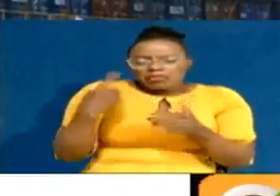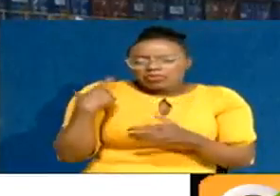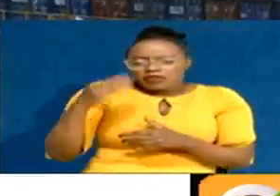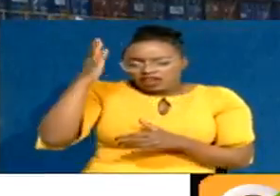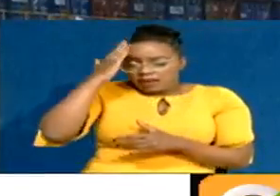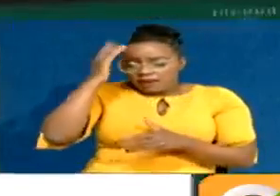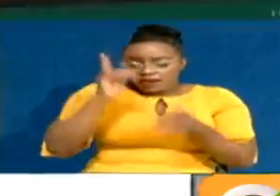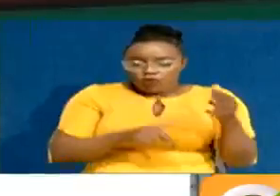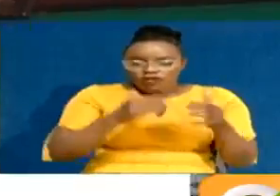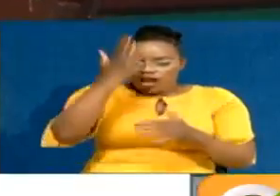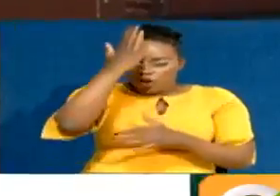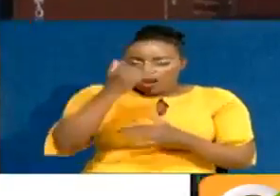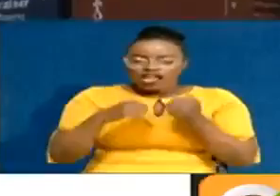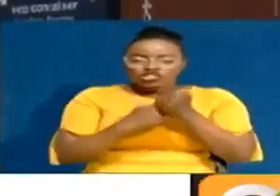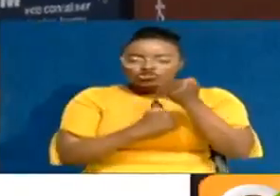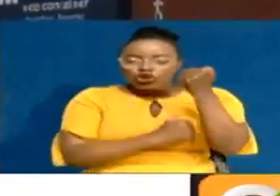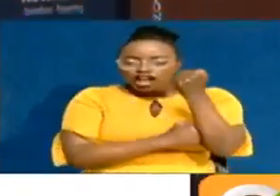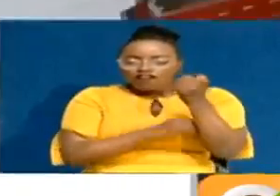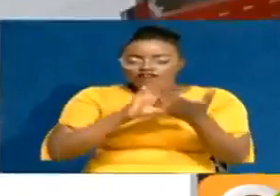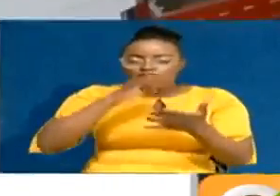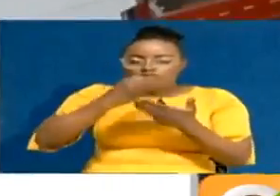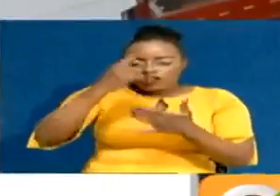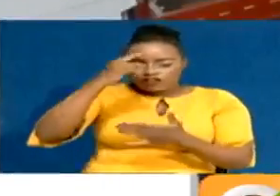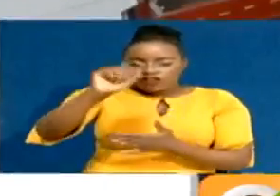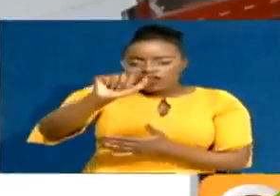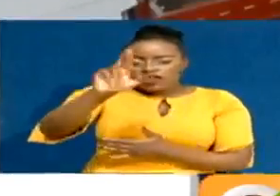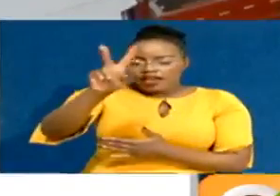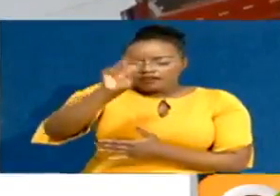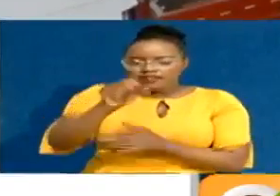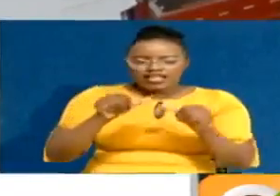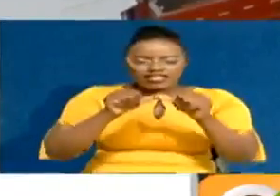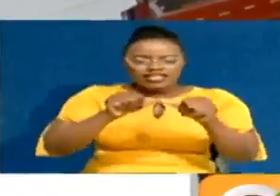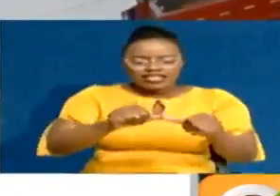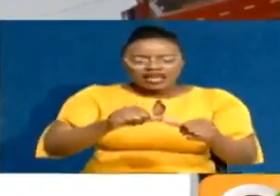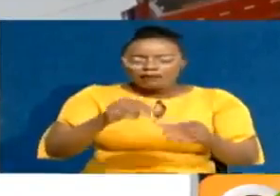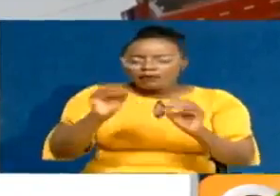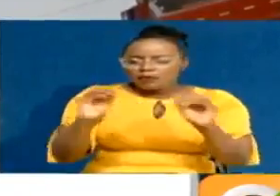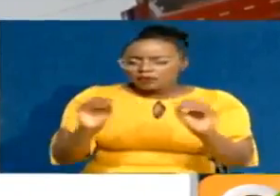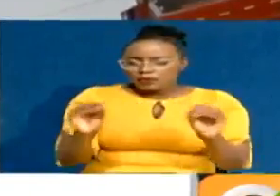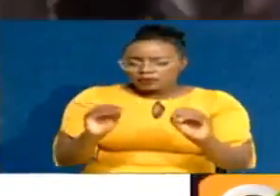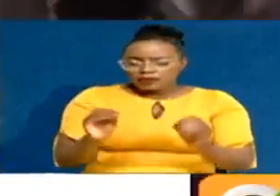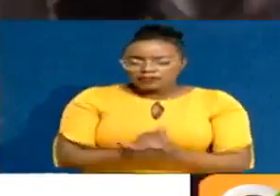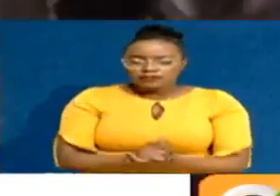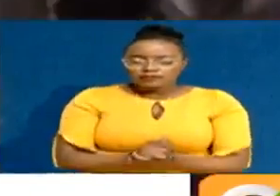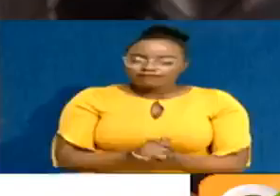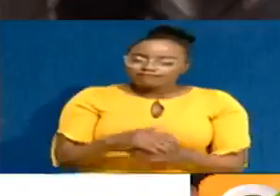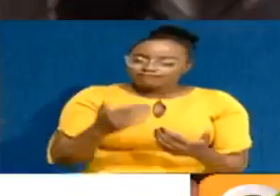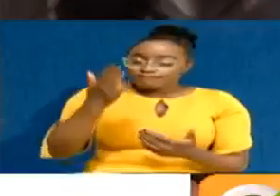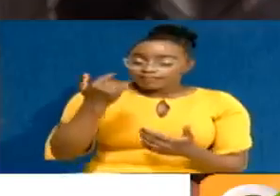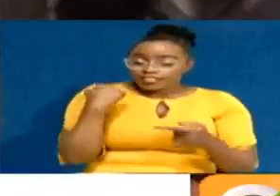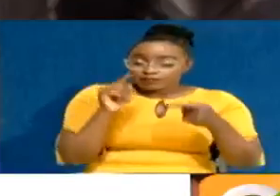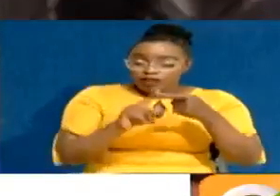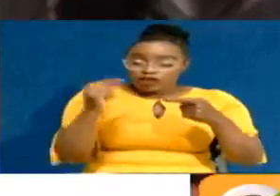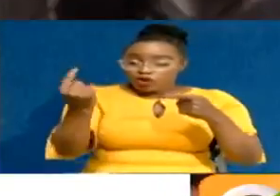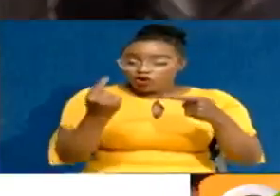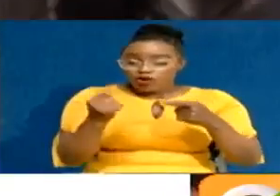latest reminder on why donor funding for ARVs is not a sustainable strategy in the long run. Partly because, one,